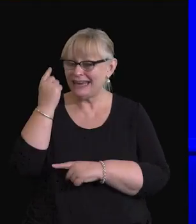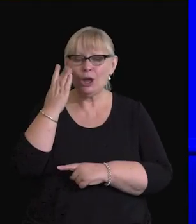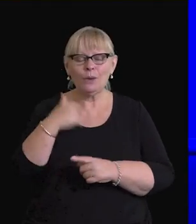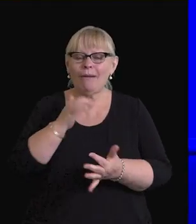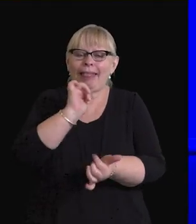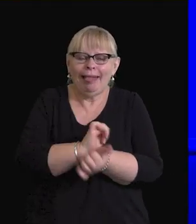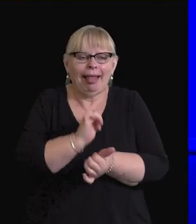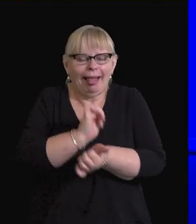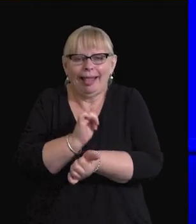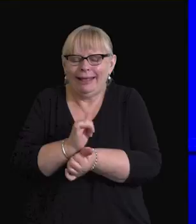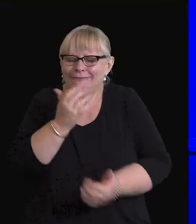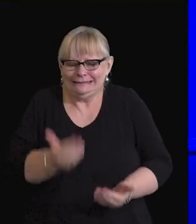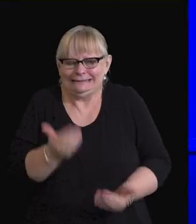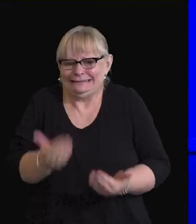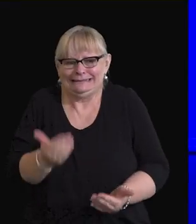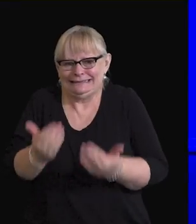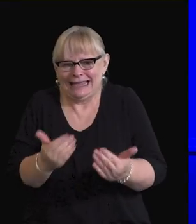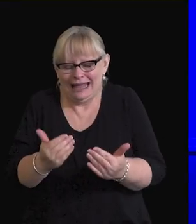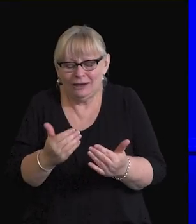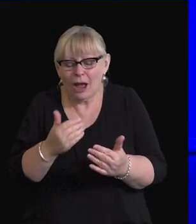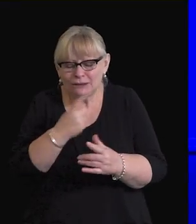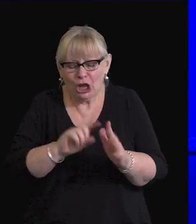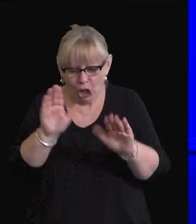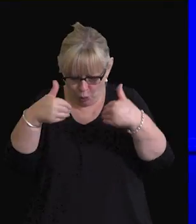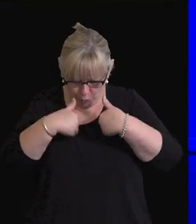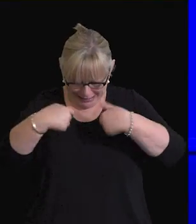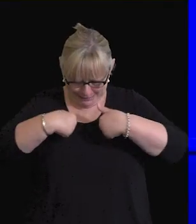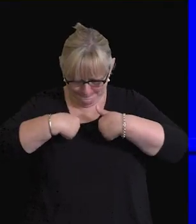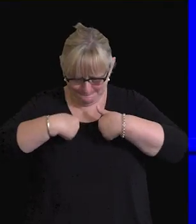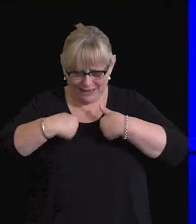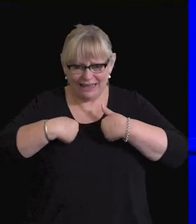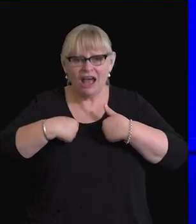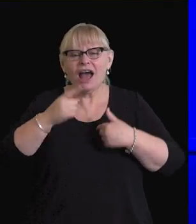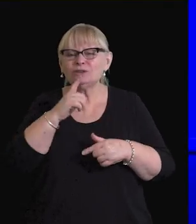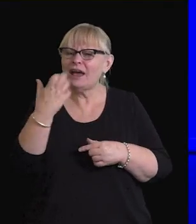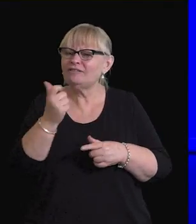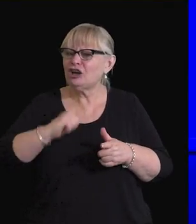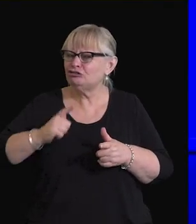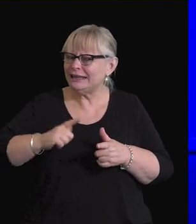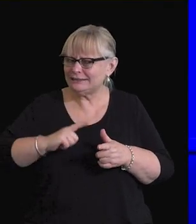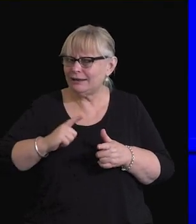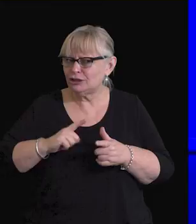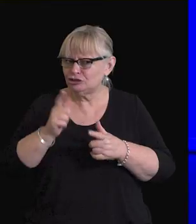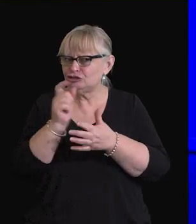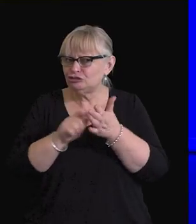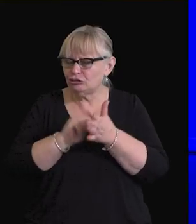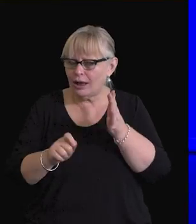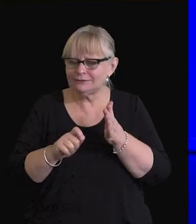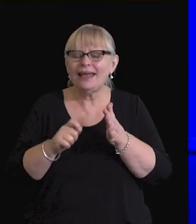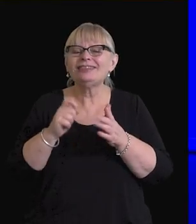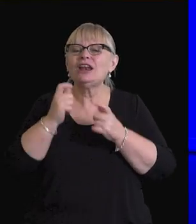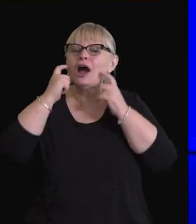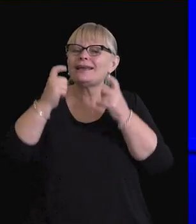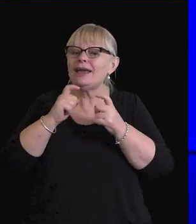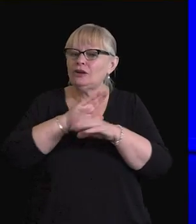when I was all caught up in self-doubt, I was making it all about me. I needed a reason to write that I cared about more than my ego.